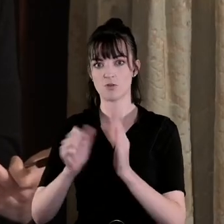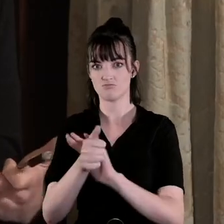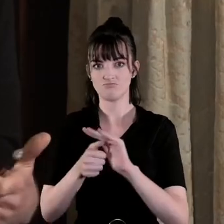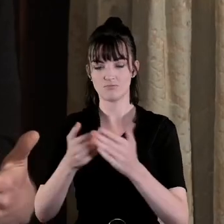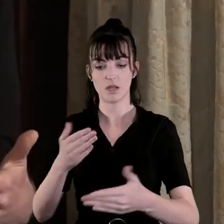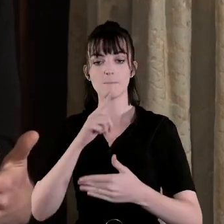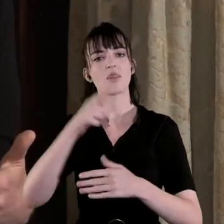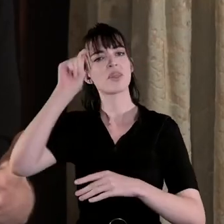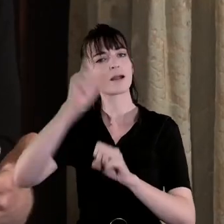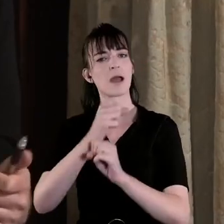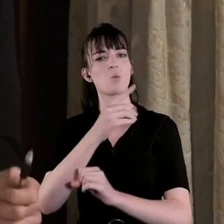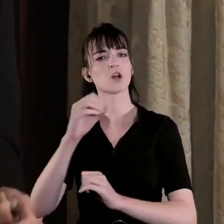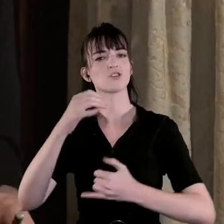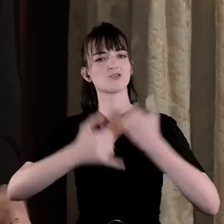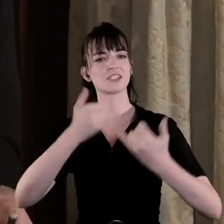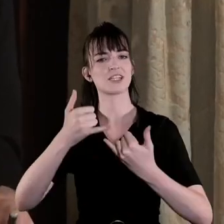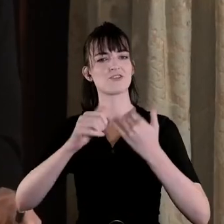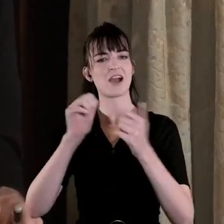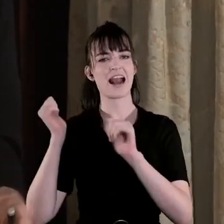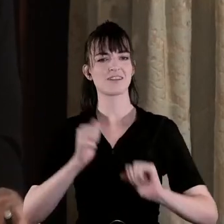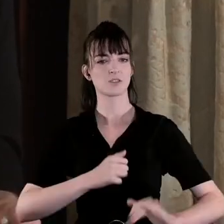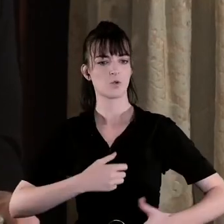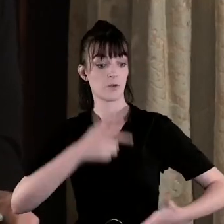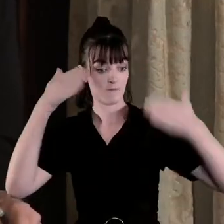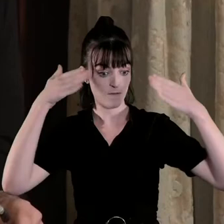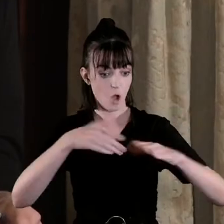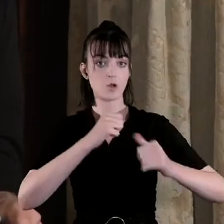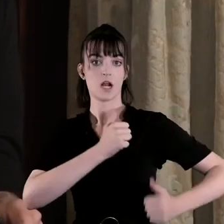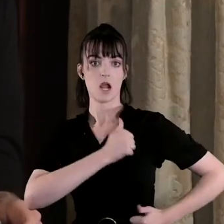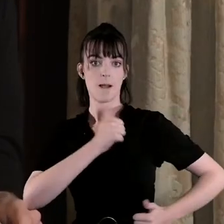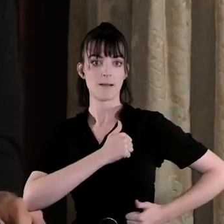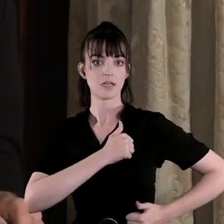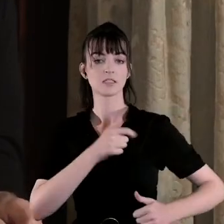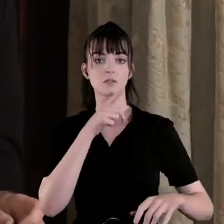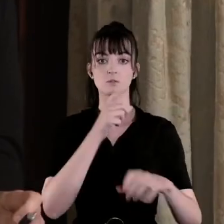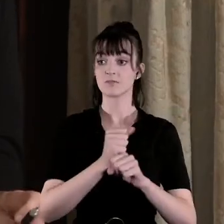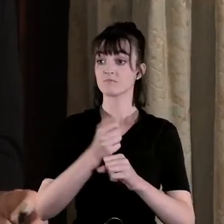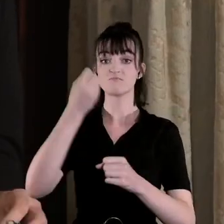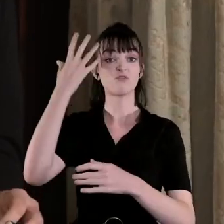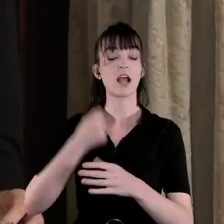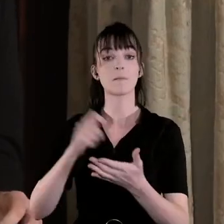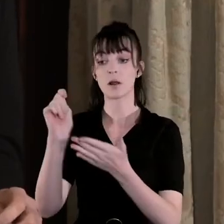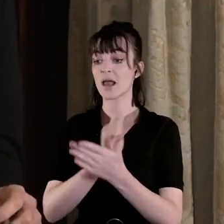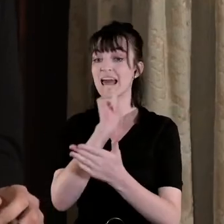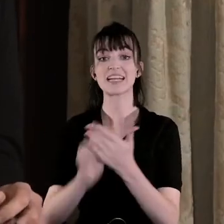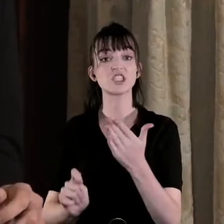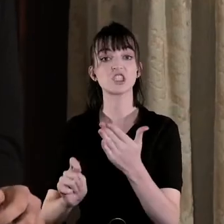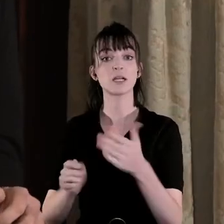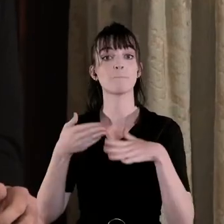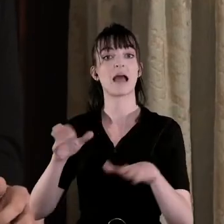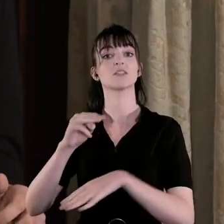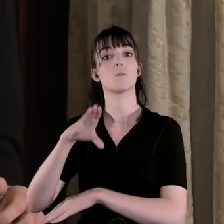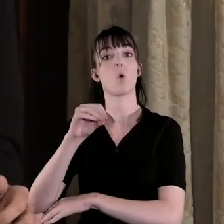the period I think we exaggerate the military dimension so things like elections mass mobilisation land